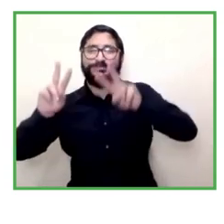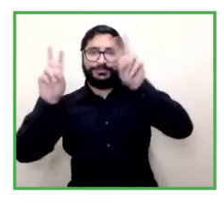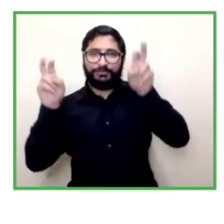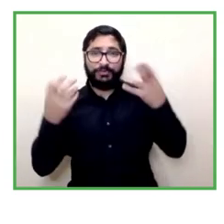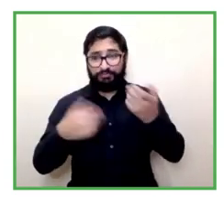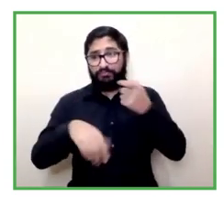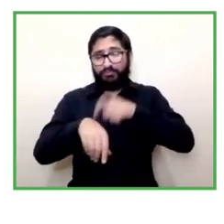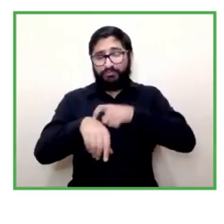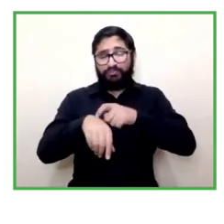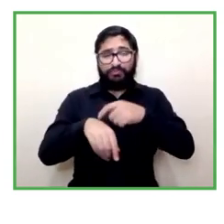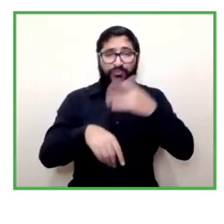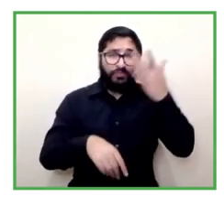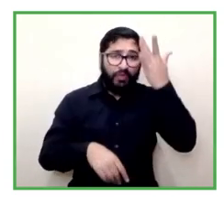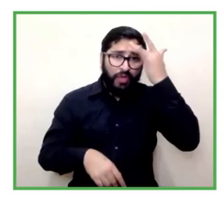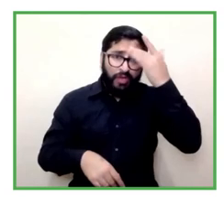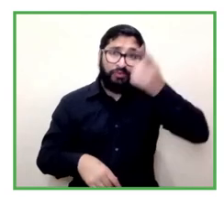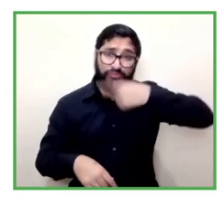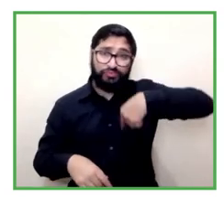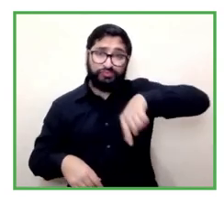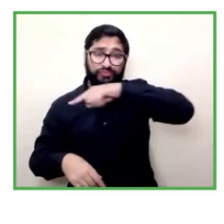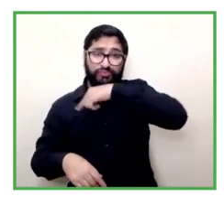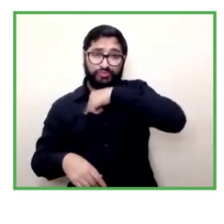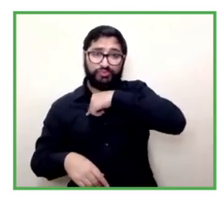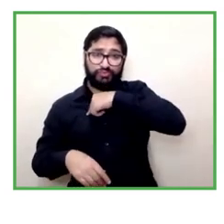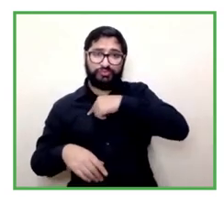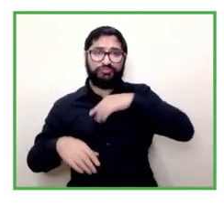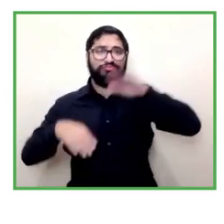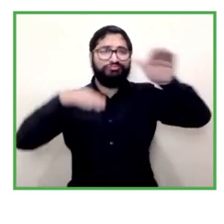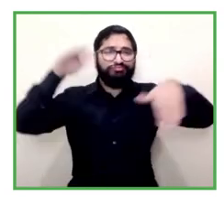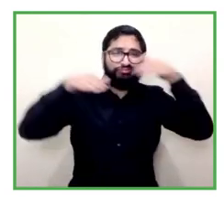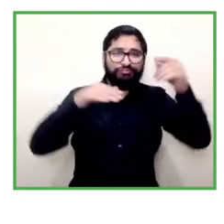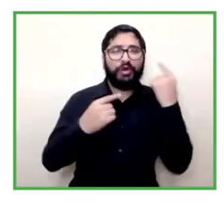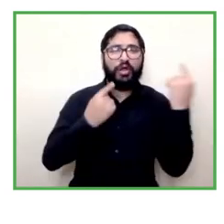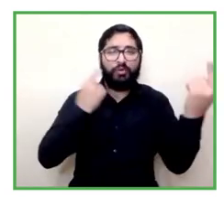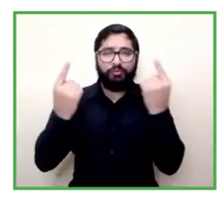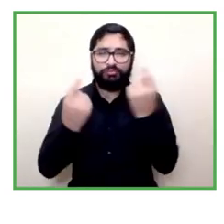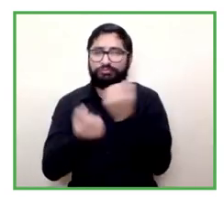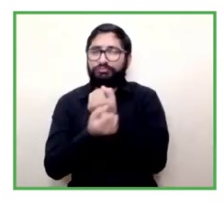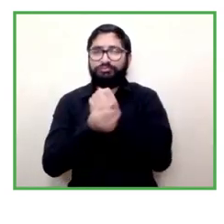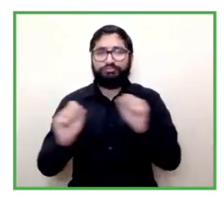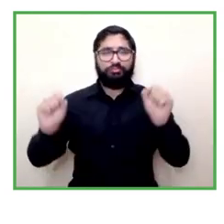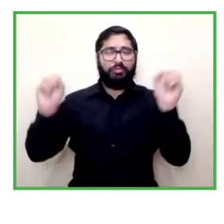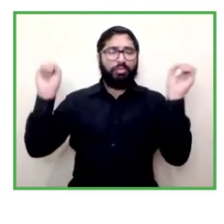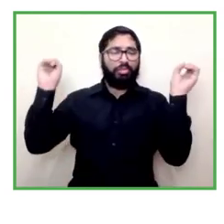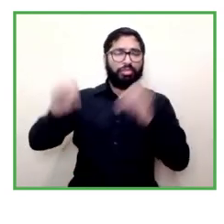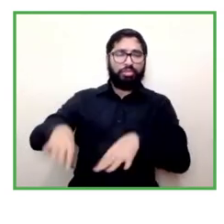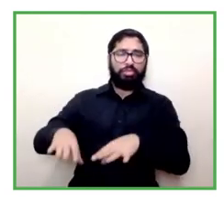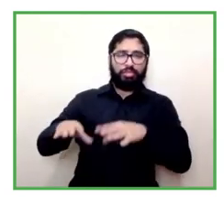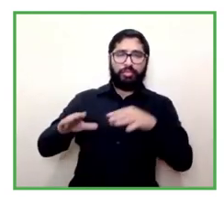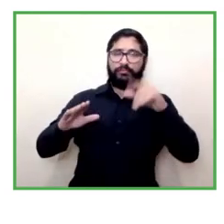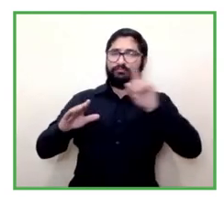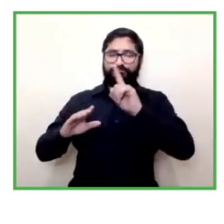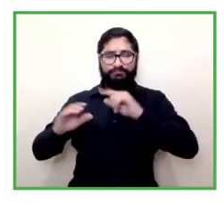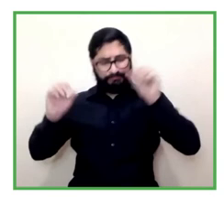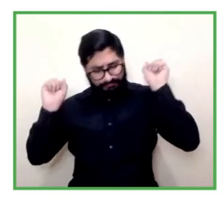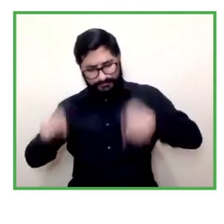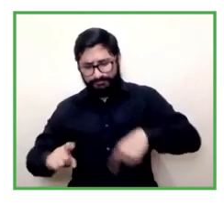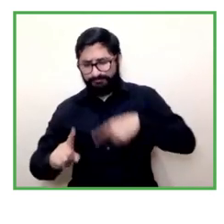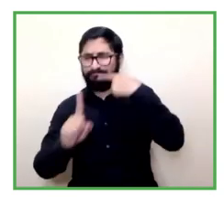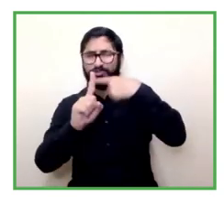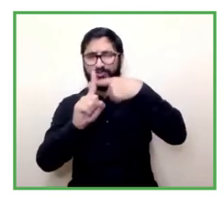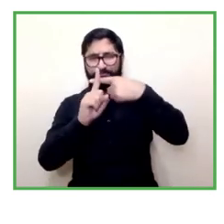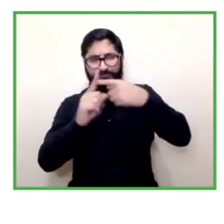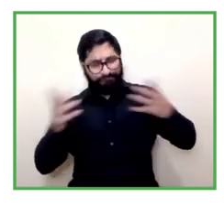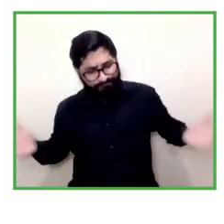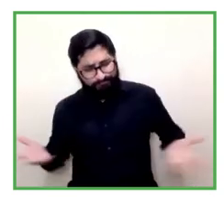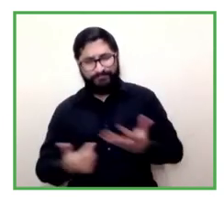topic. But we, of course, shall continue to pay attention and